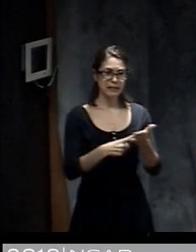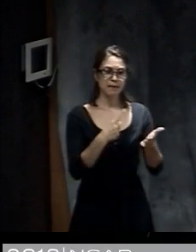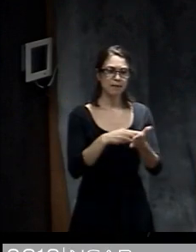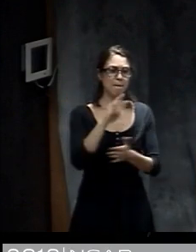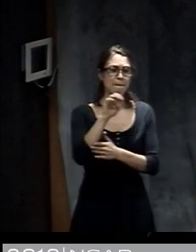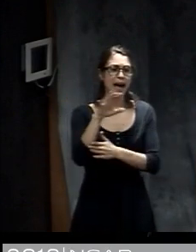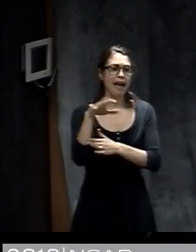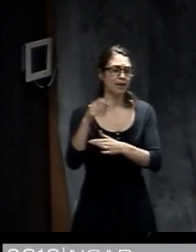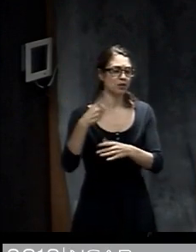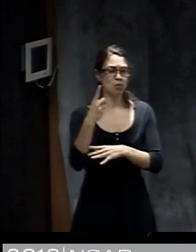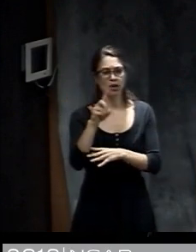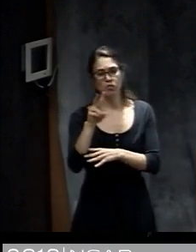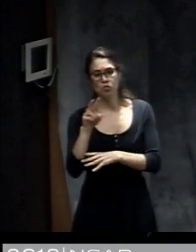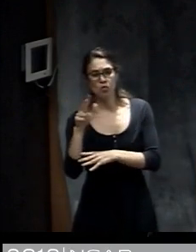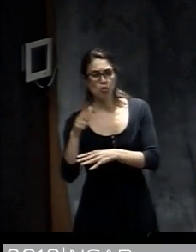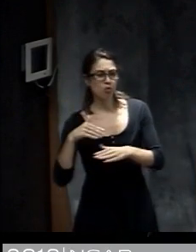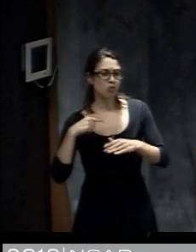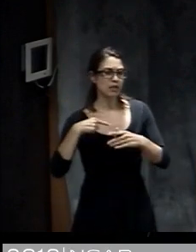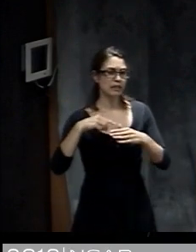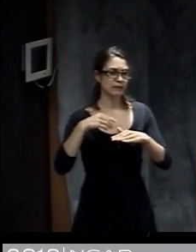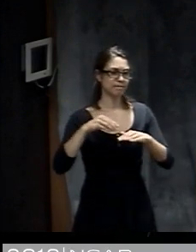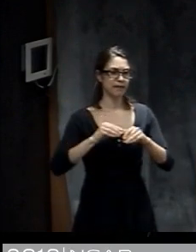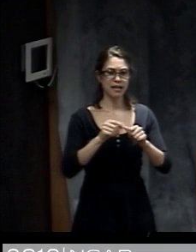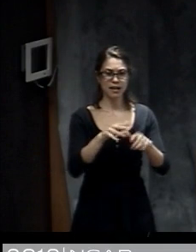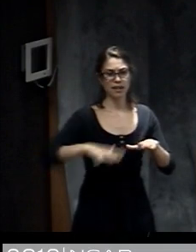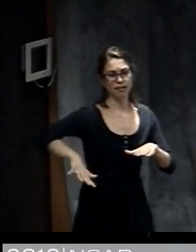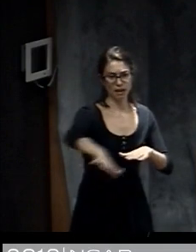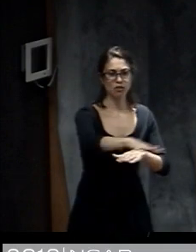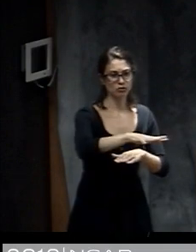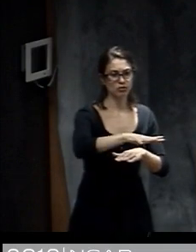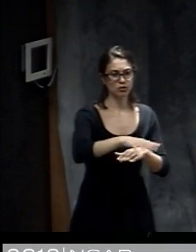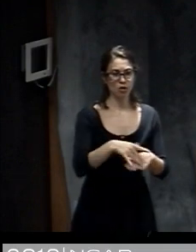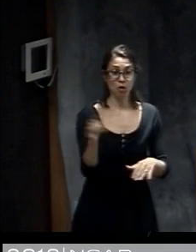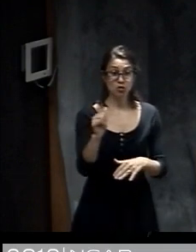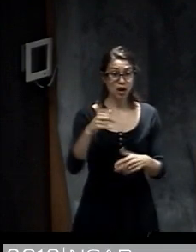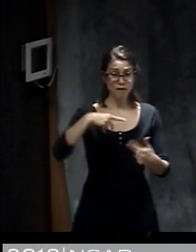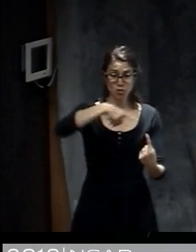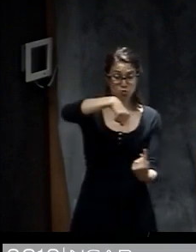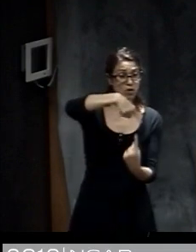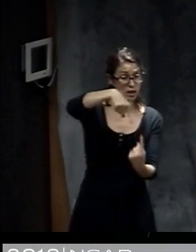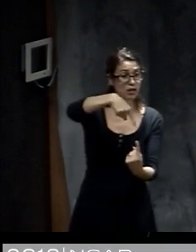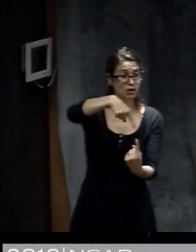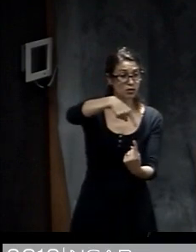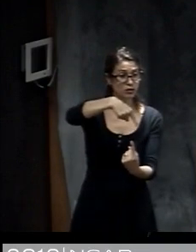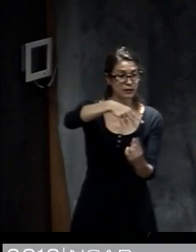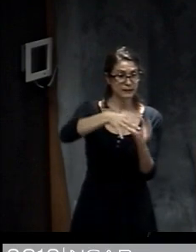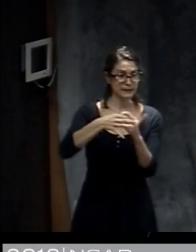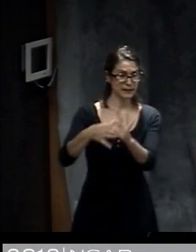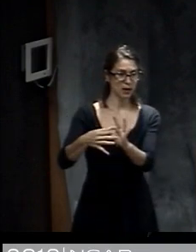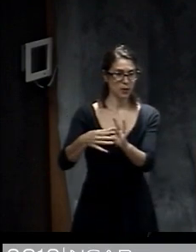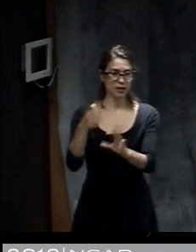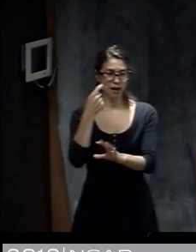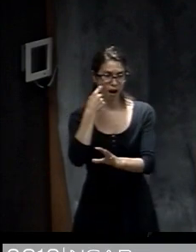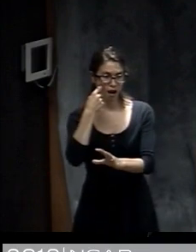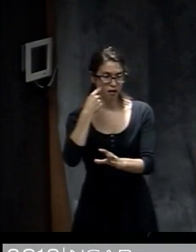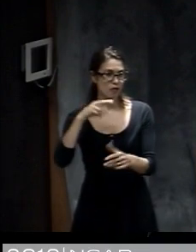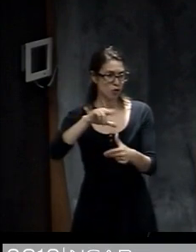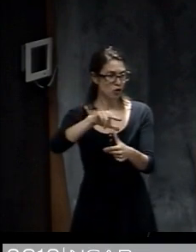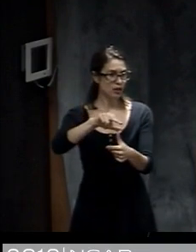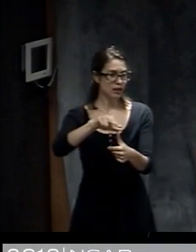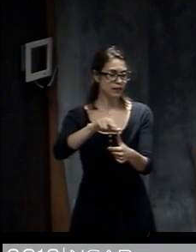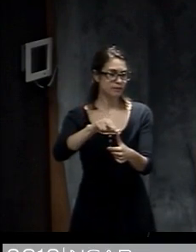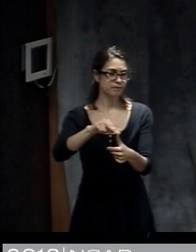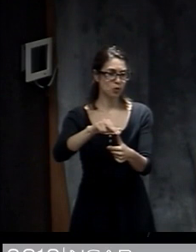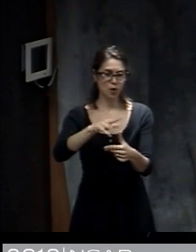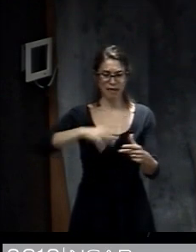the land has a very low slope. And you can also have tornadoes that are embedded especially in the eye of the hurricane or the outer rain